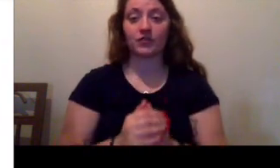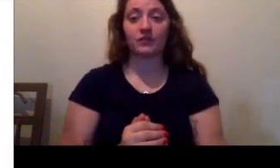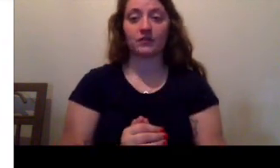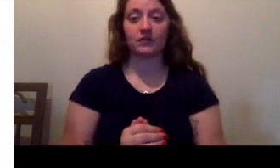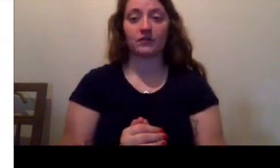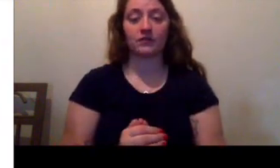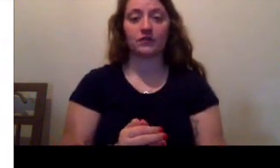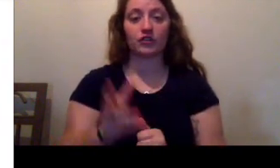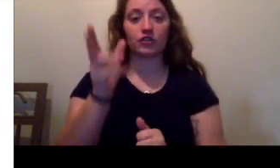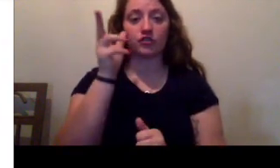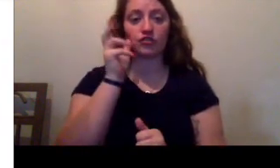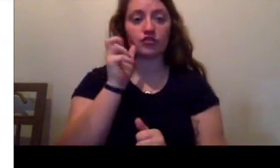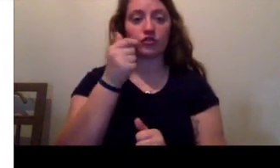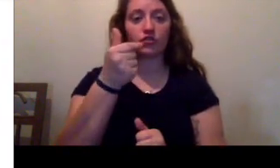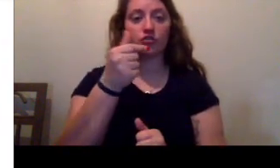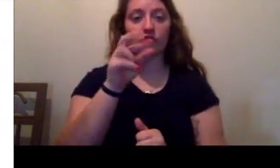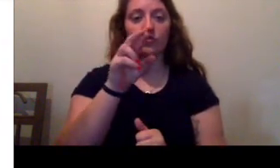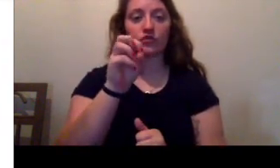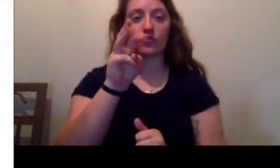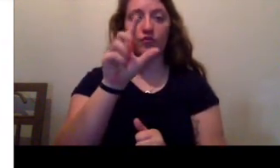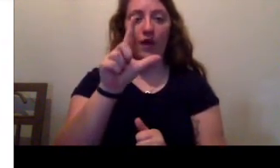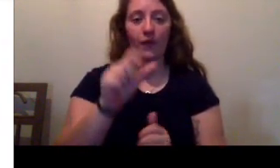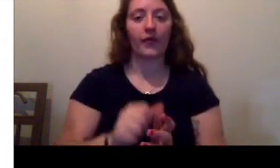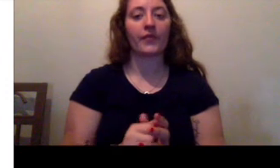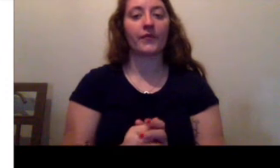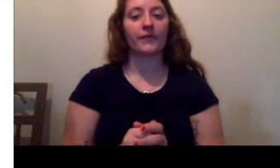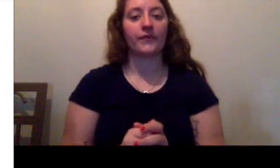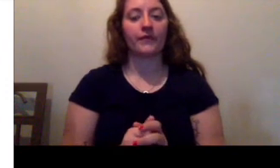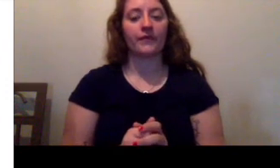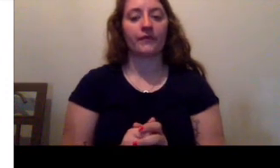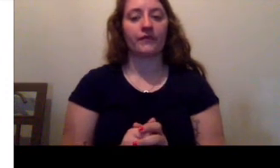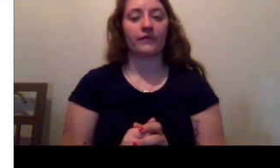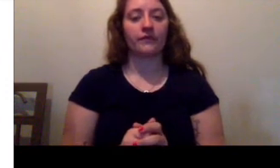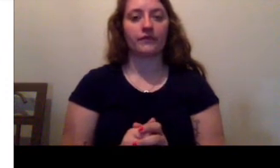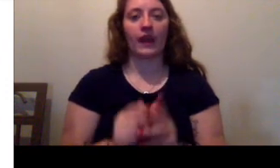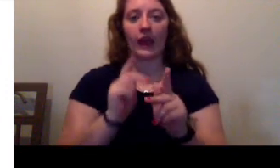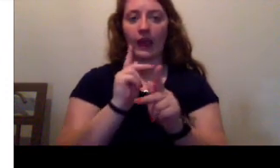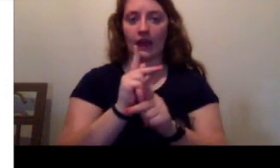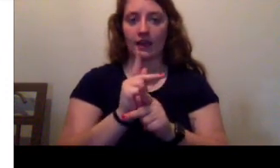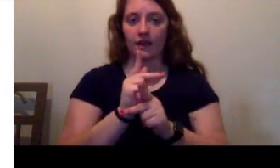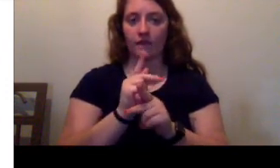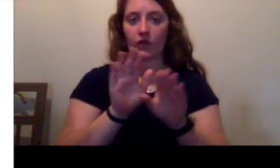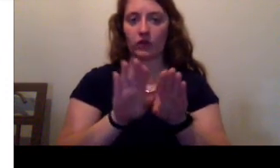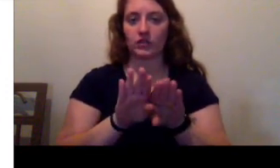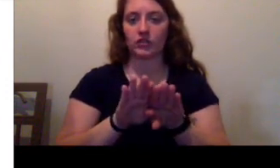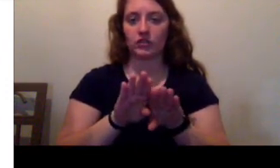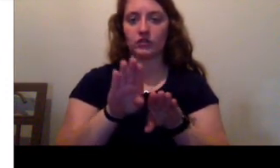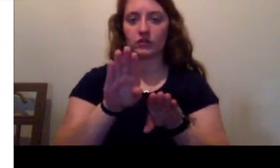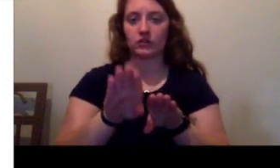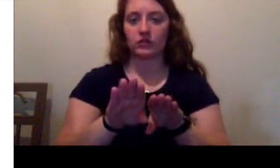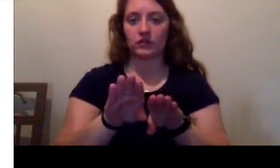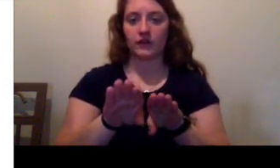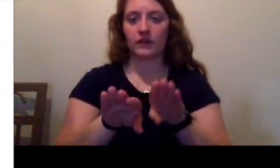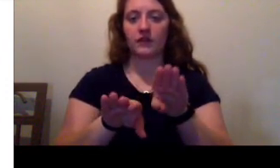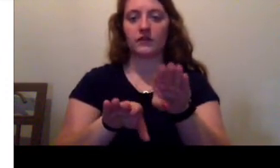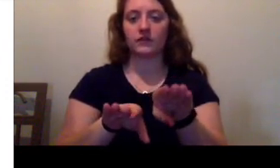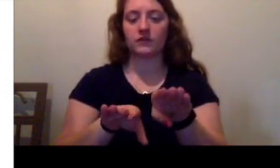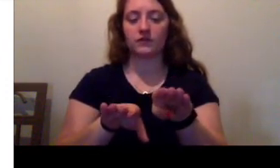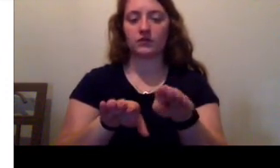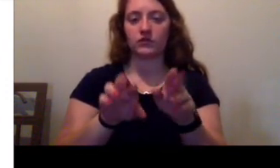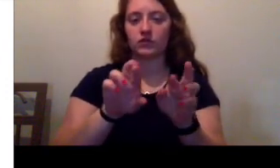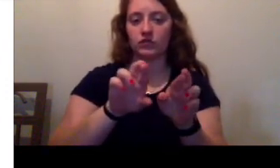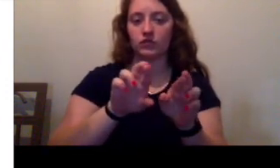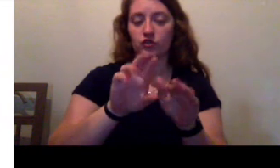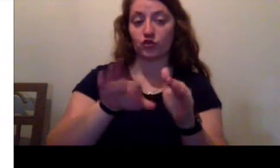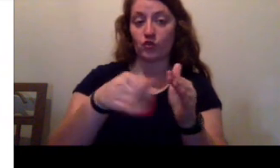heard a low growl. Cautiously, she took a step forward, and another. She approached